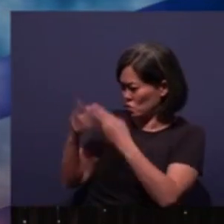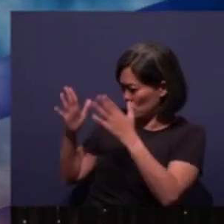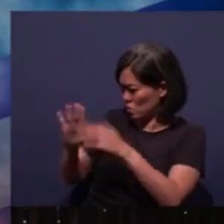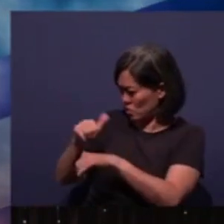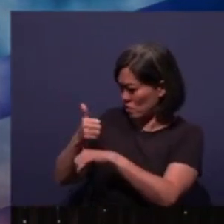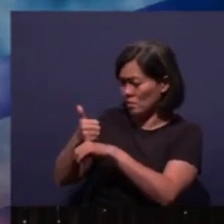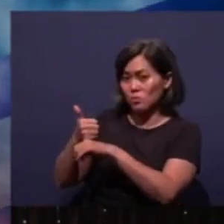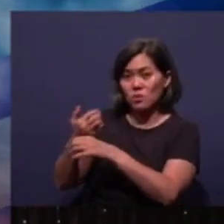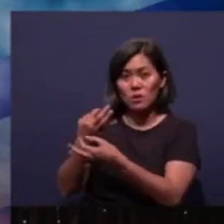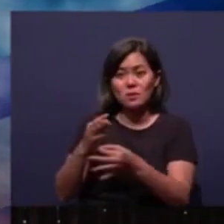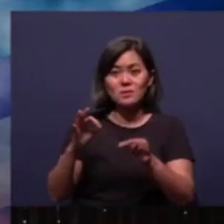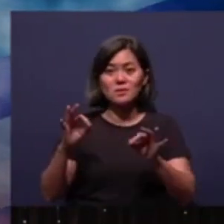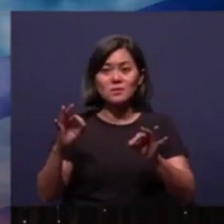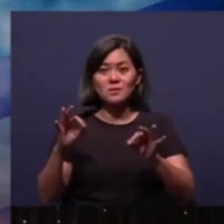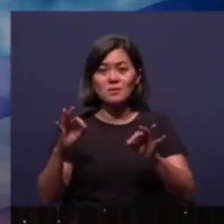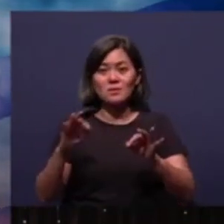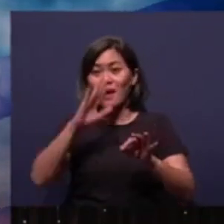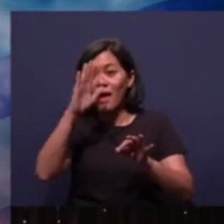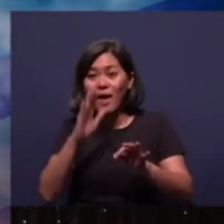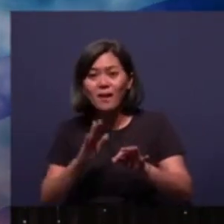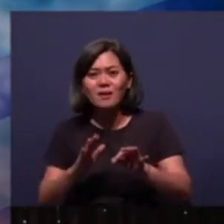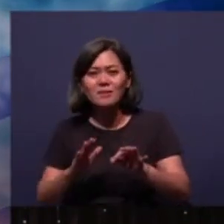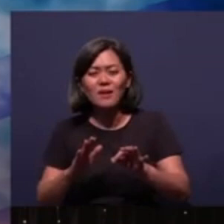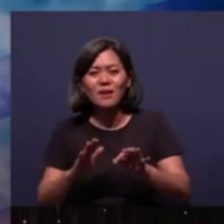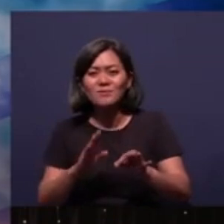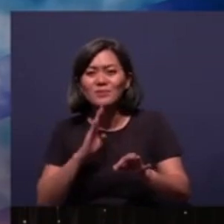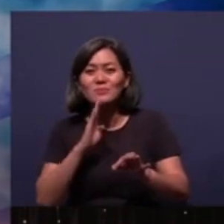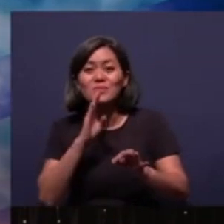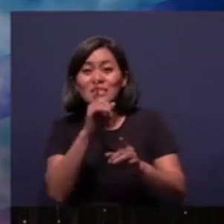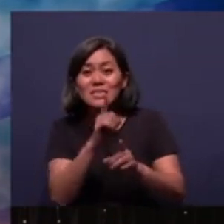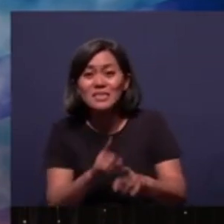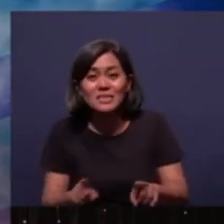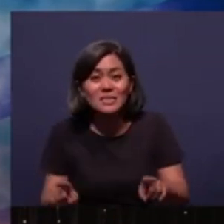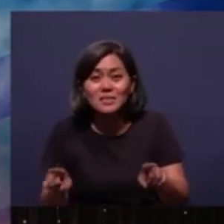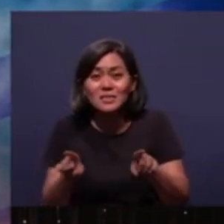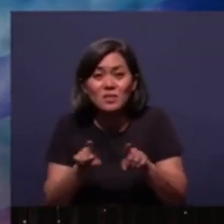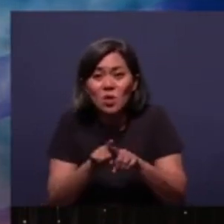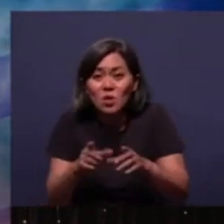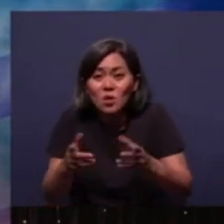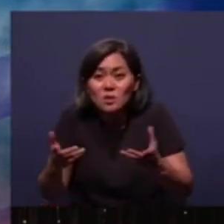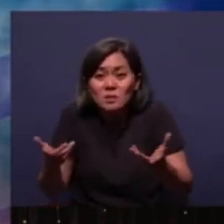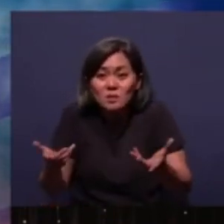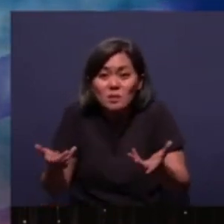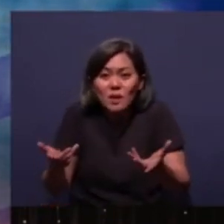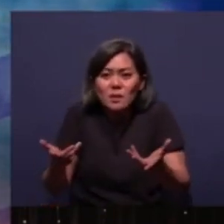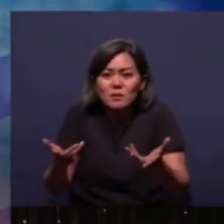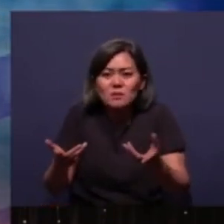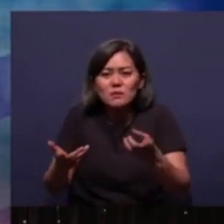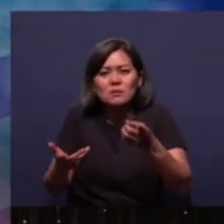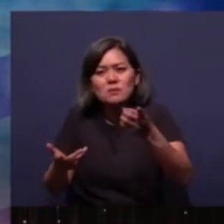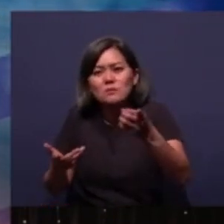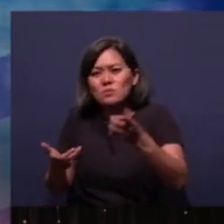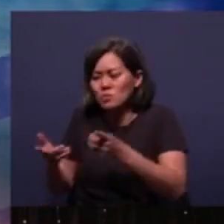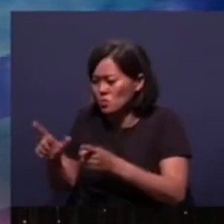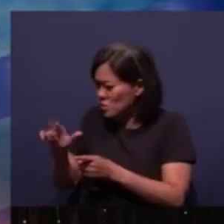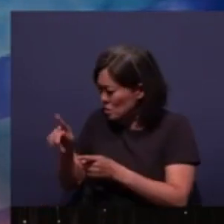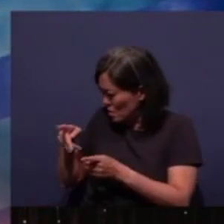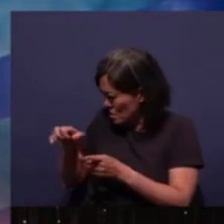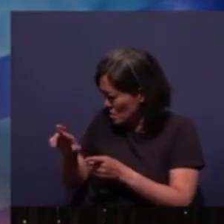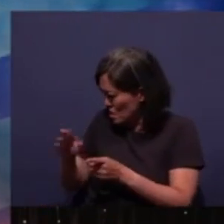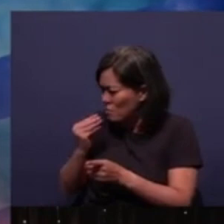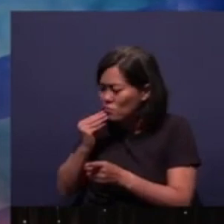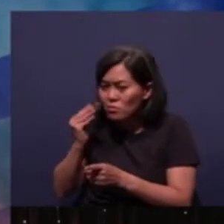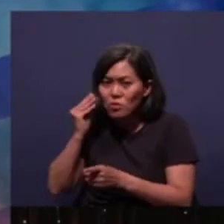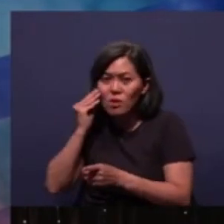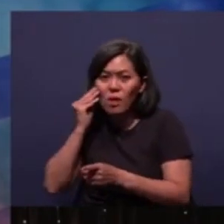set the prisoner free And never be the same Will you